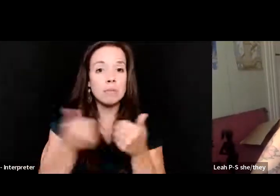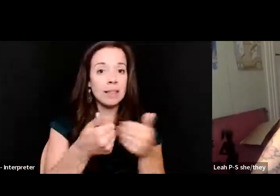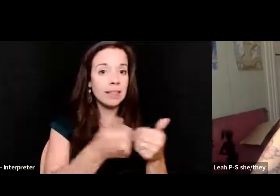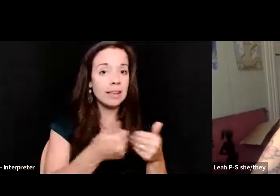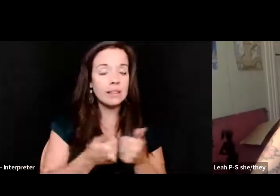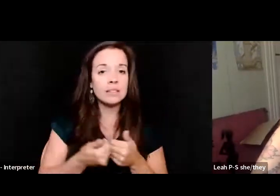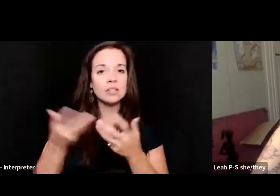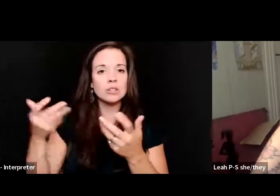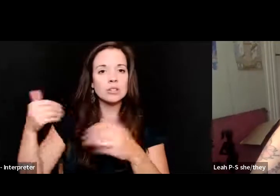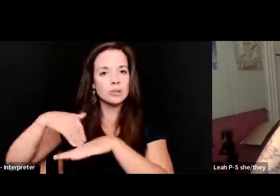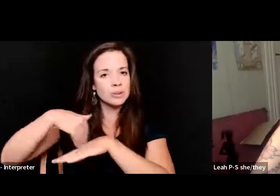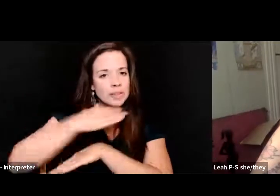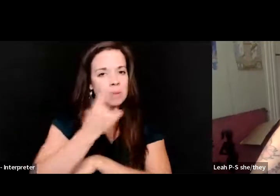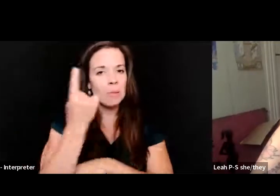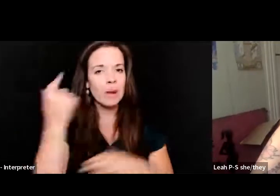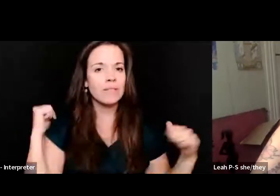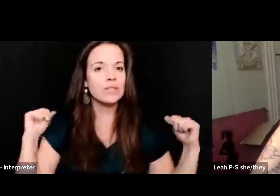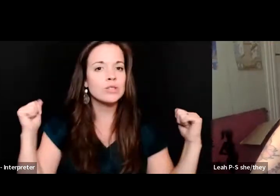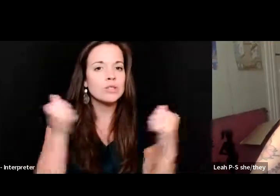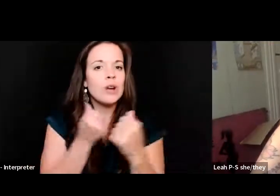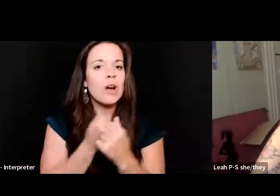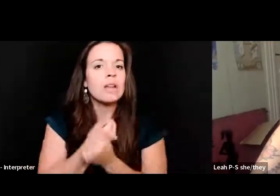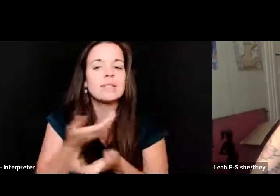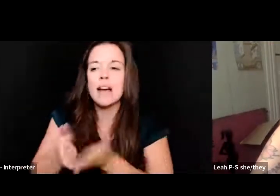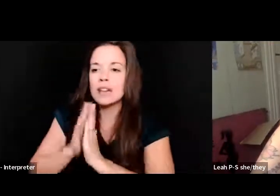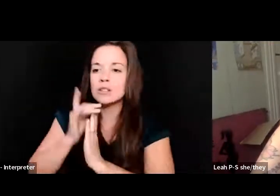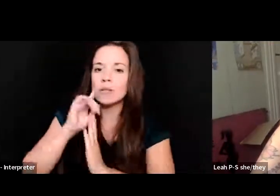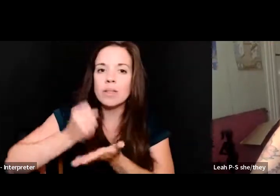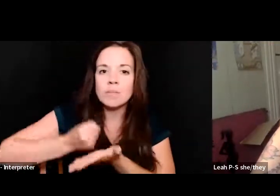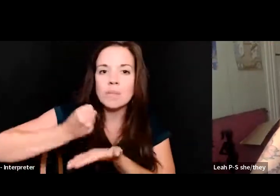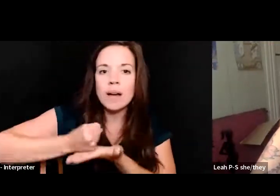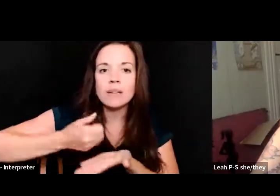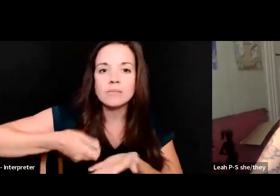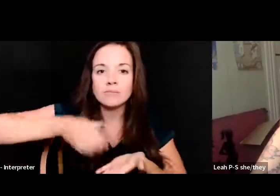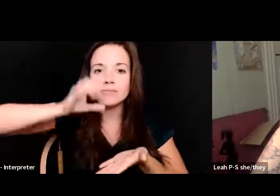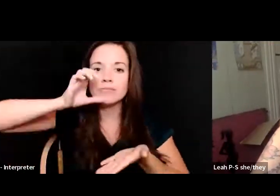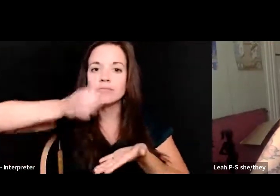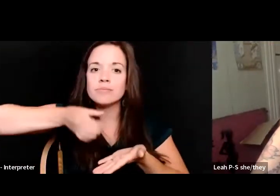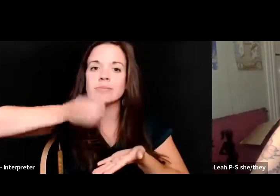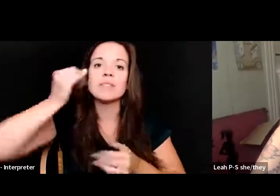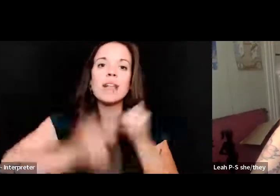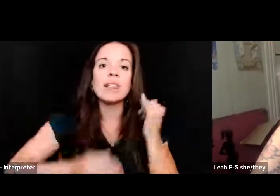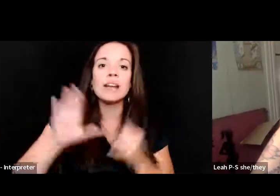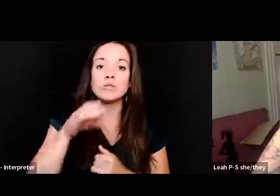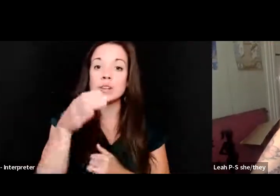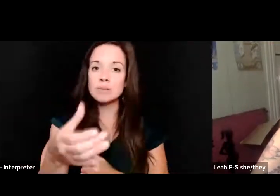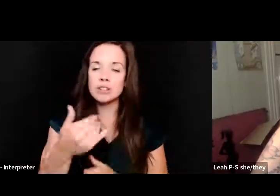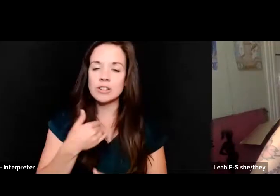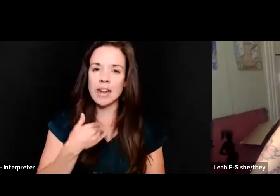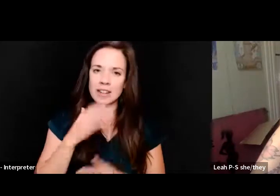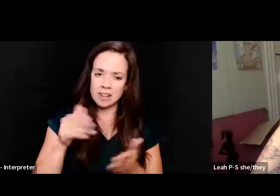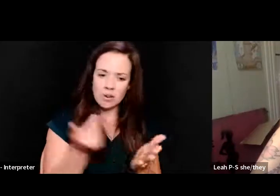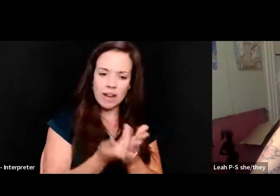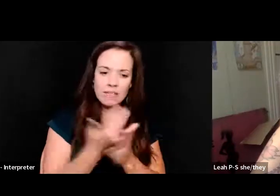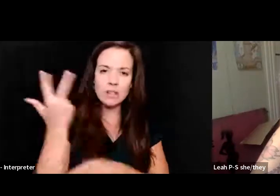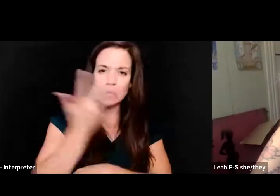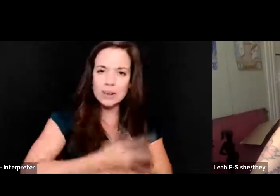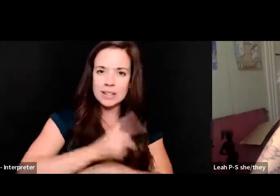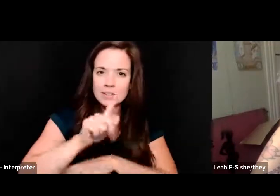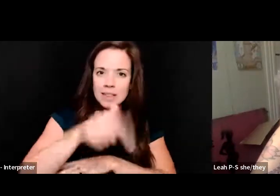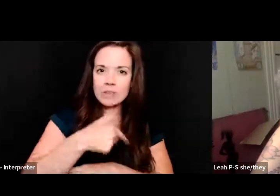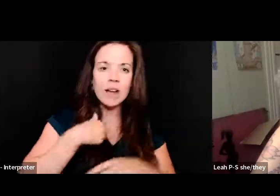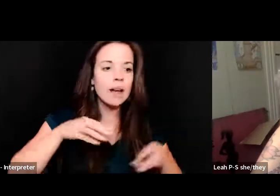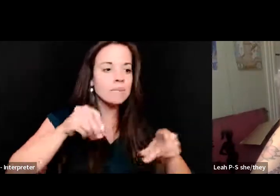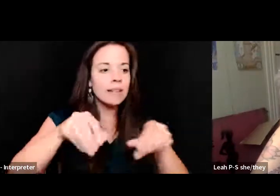of her shawls. I asked you for the mug I sent her for the last Christmas she had. It arrived here in three days. I planted onions